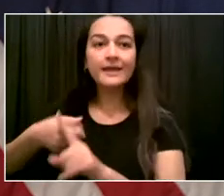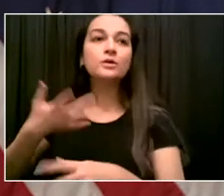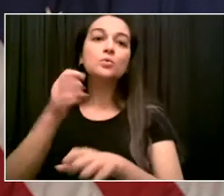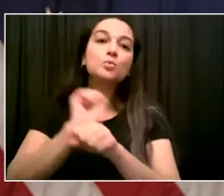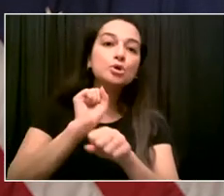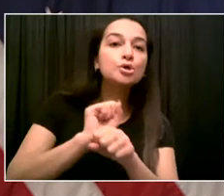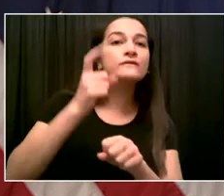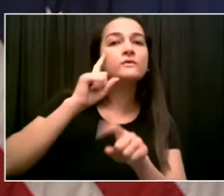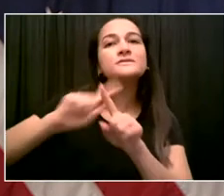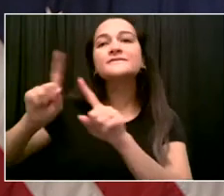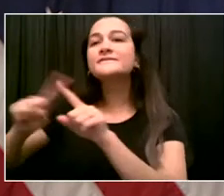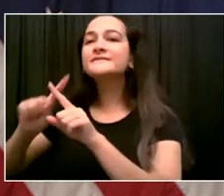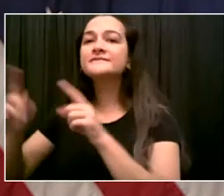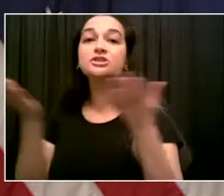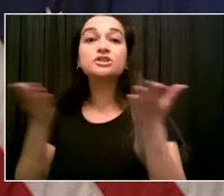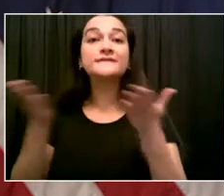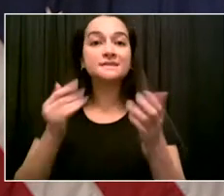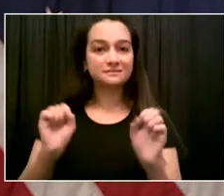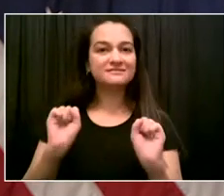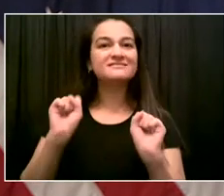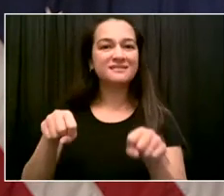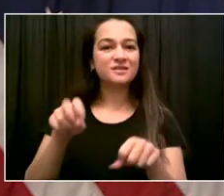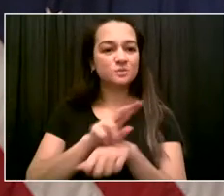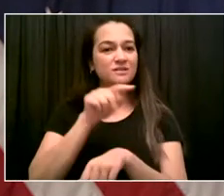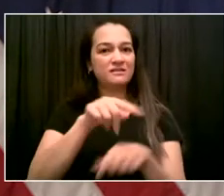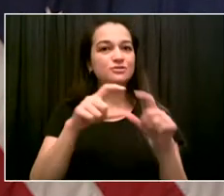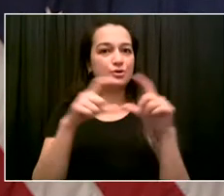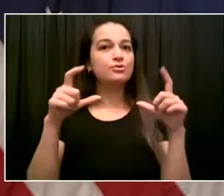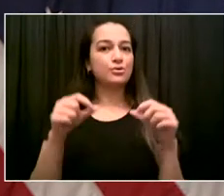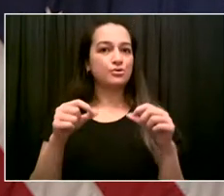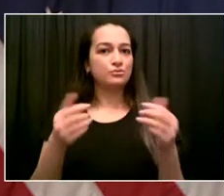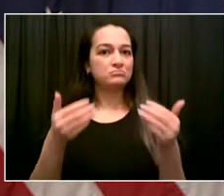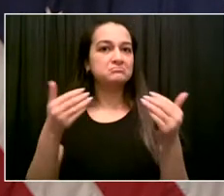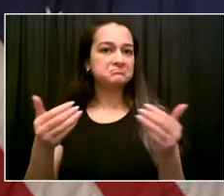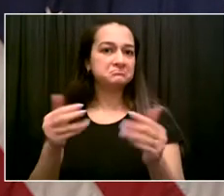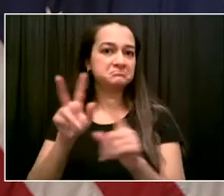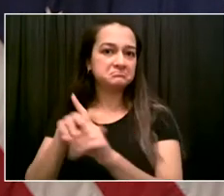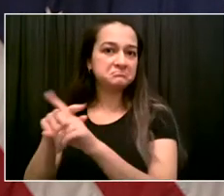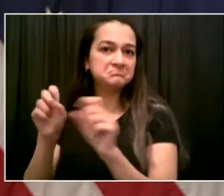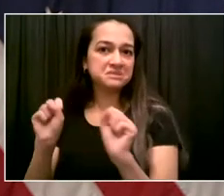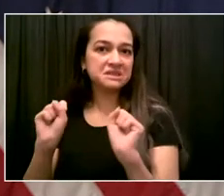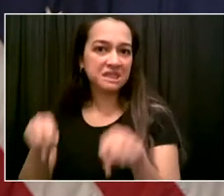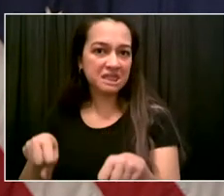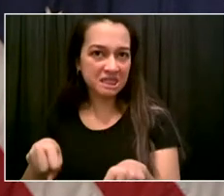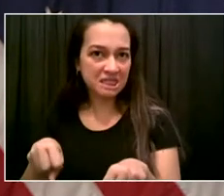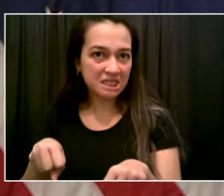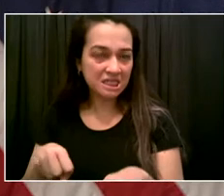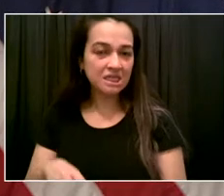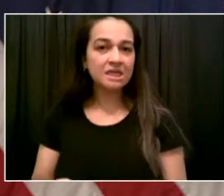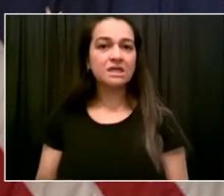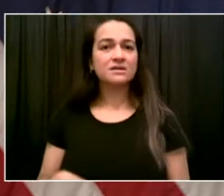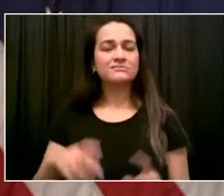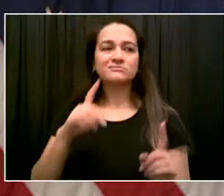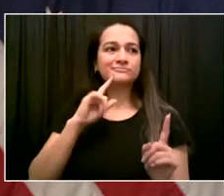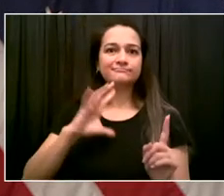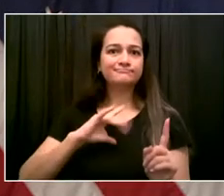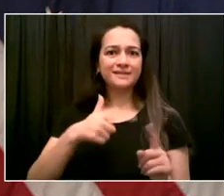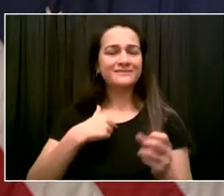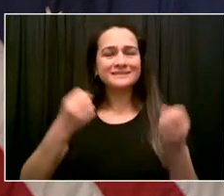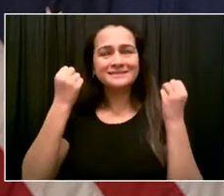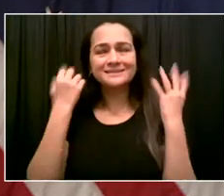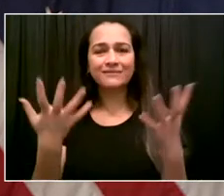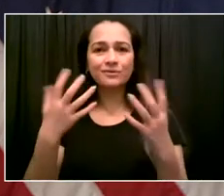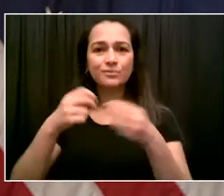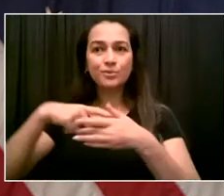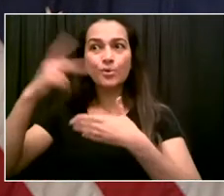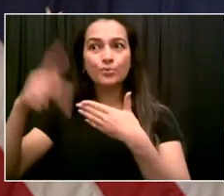IDNYC to be able to apply for these really important services. Again, regardless of immigration